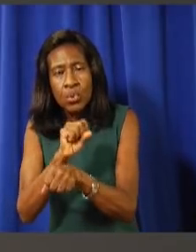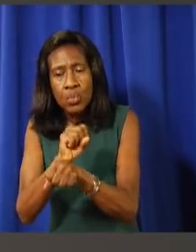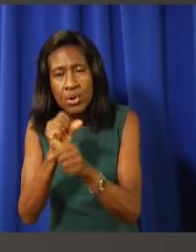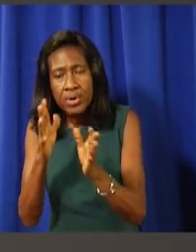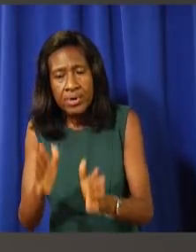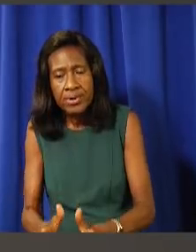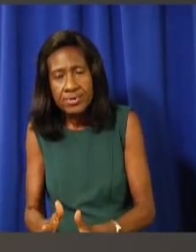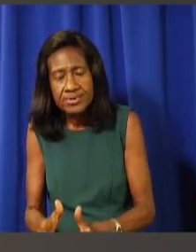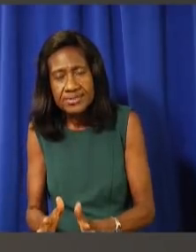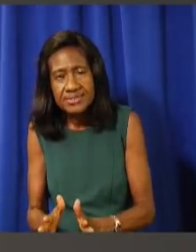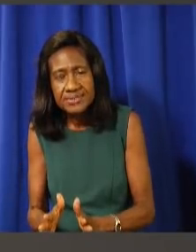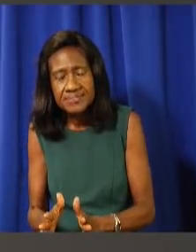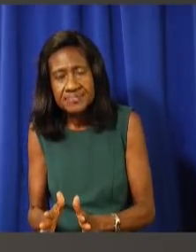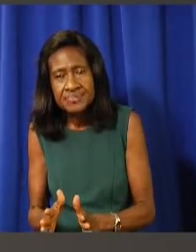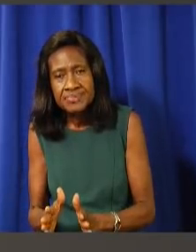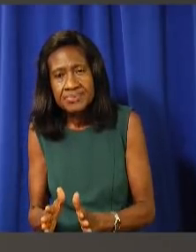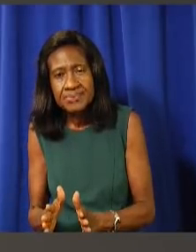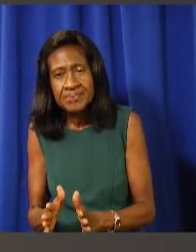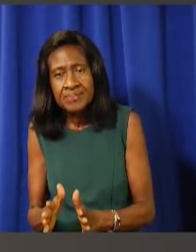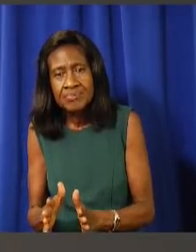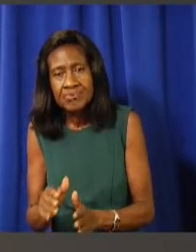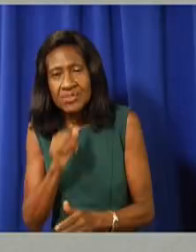vaccinations for the wider civil service?